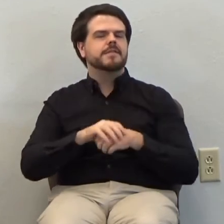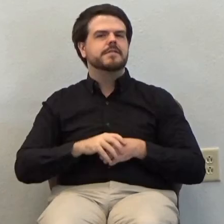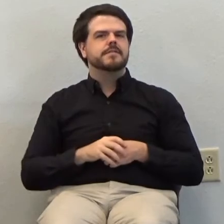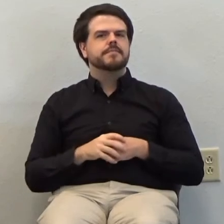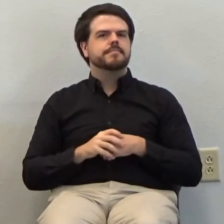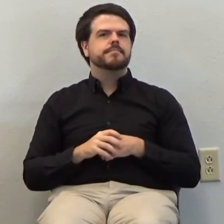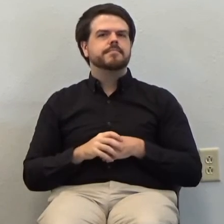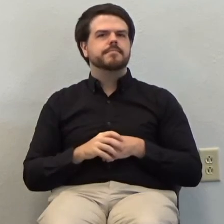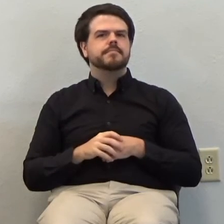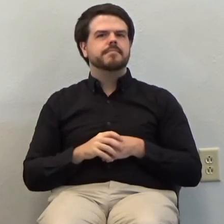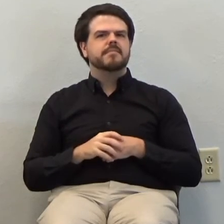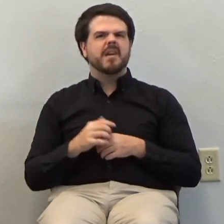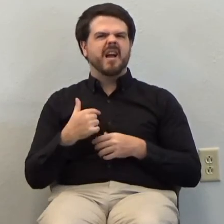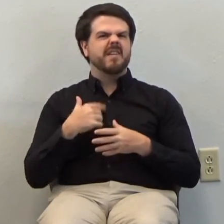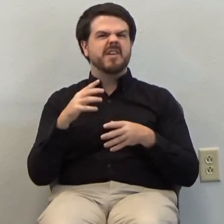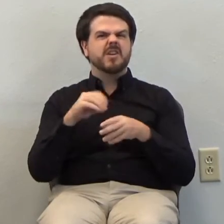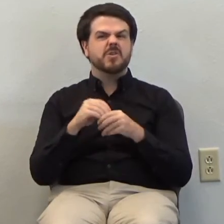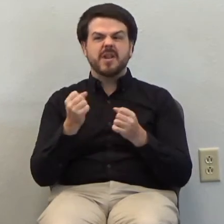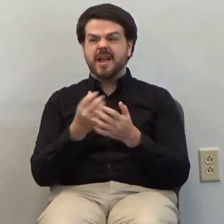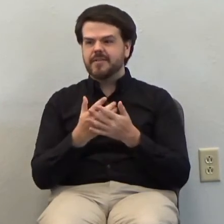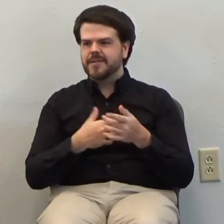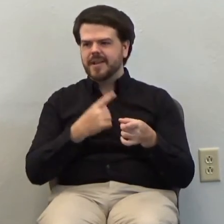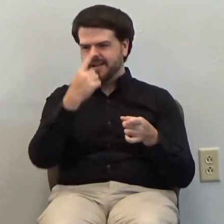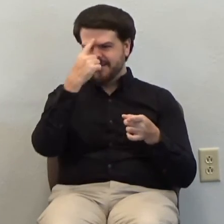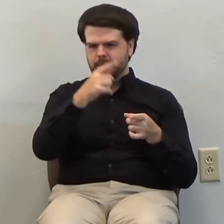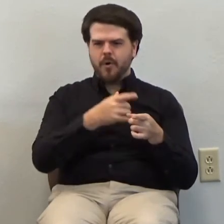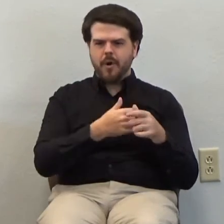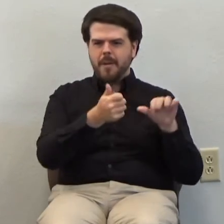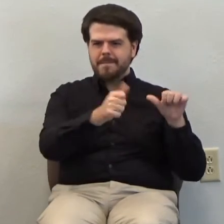I've included everything for Baptists and for